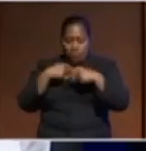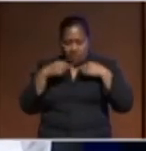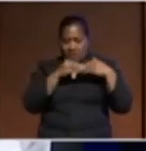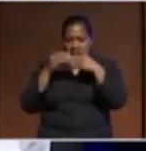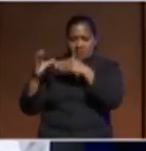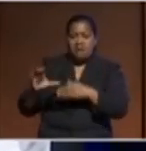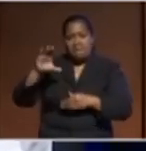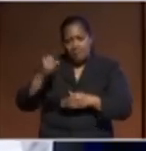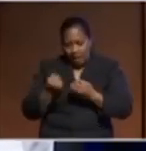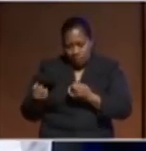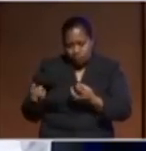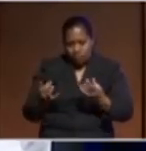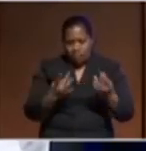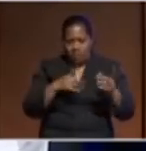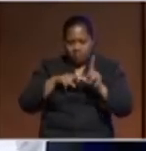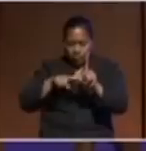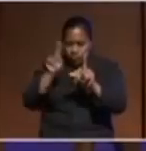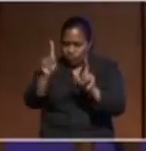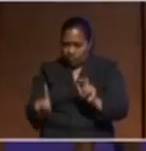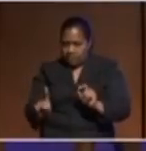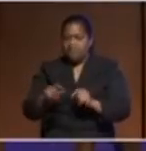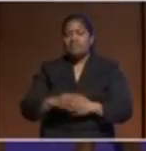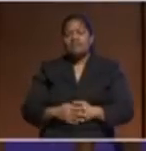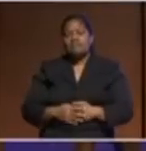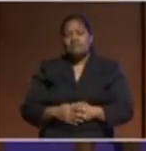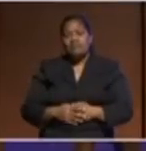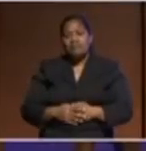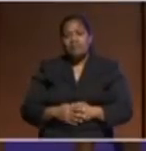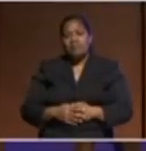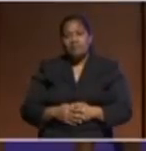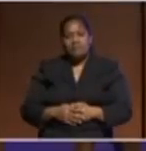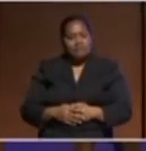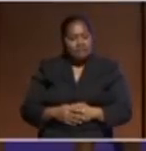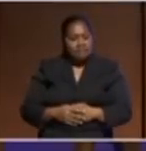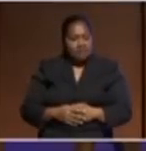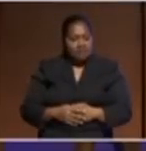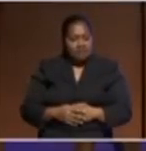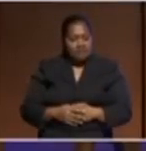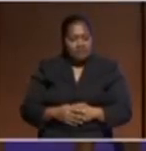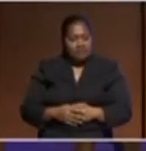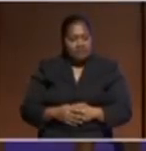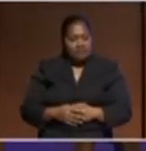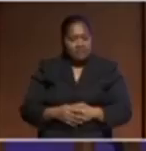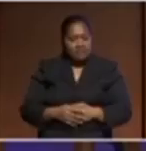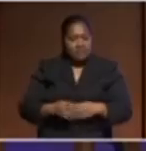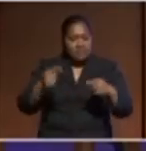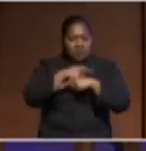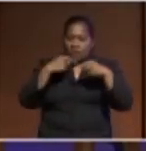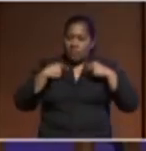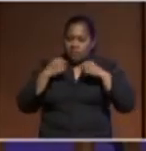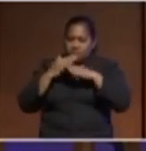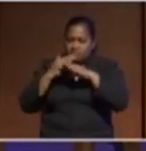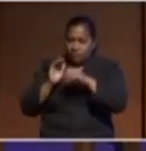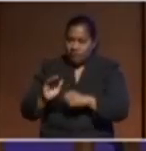prepare you today while we want the better world for you in the future so that you don't have to